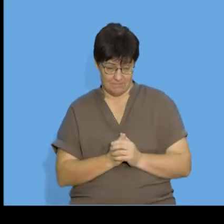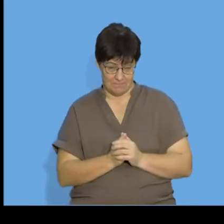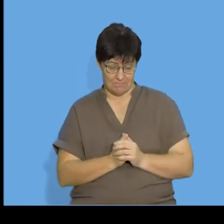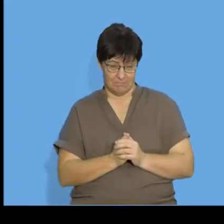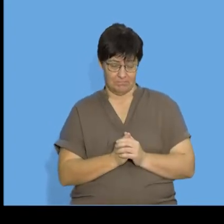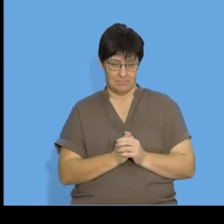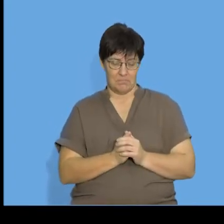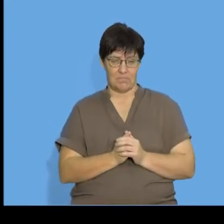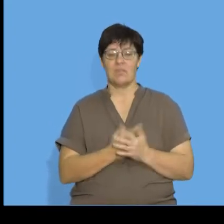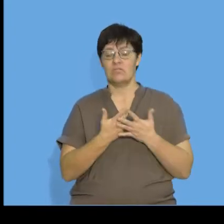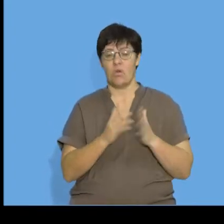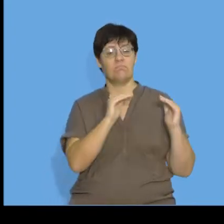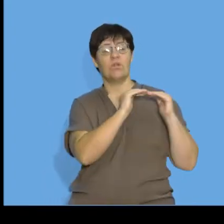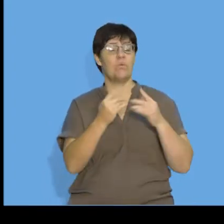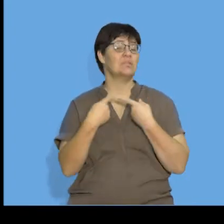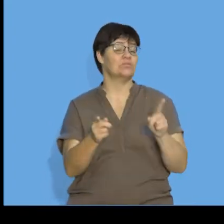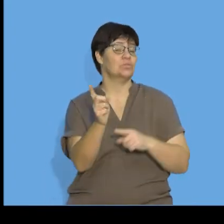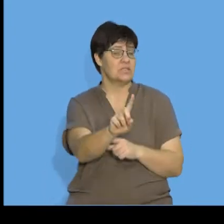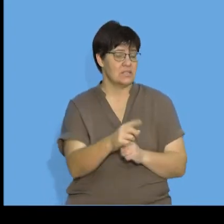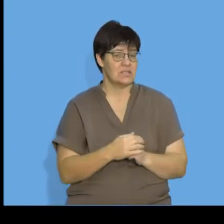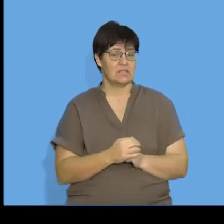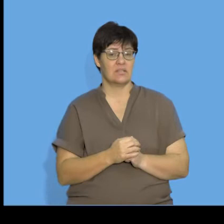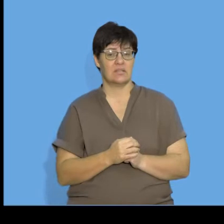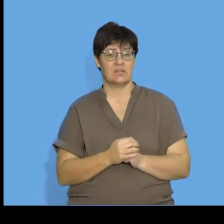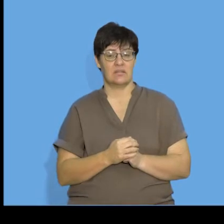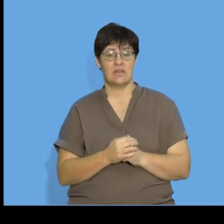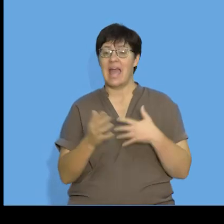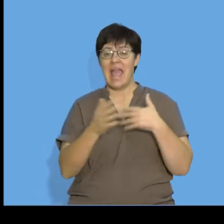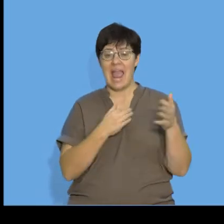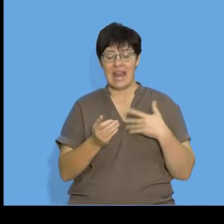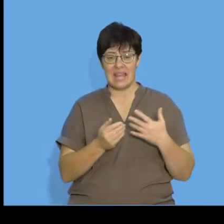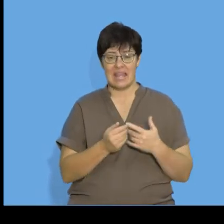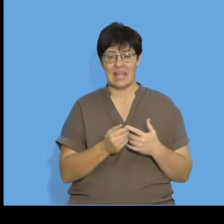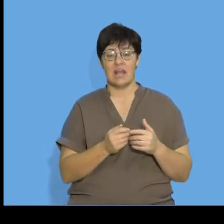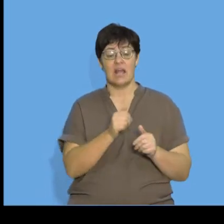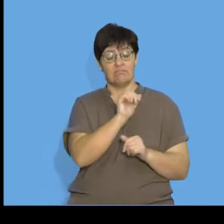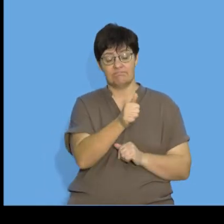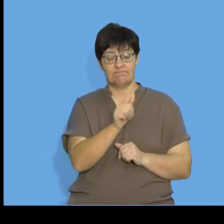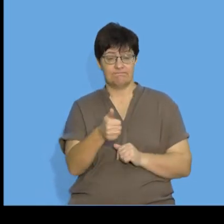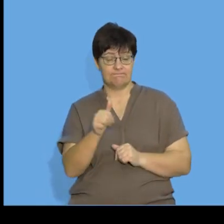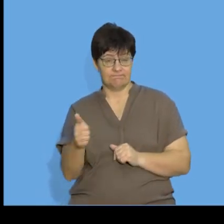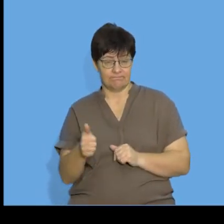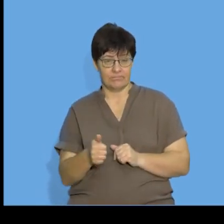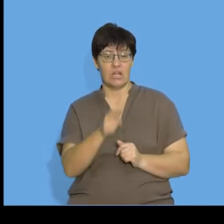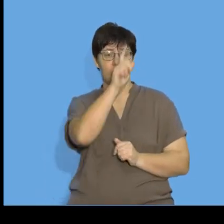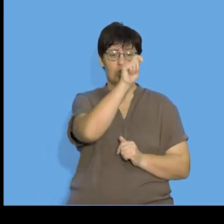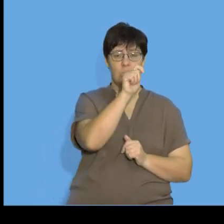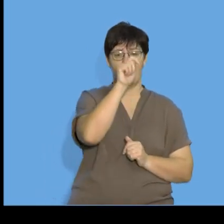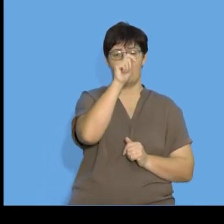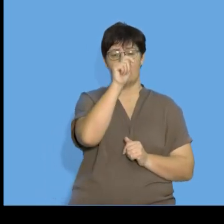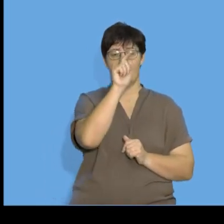difference. So, the common difference is the difference between any two consecutive terms in a